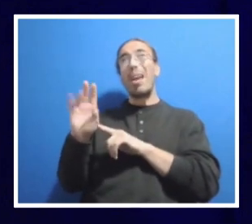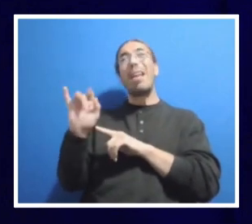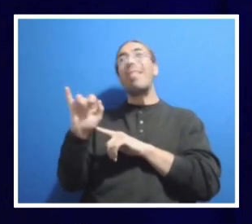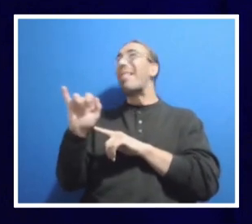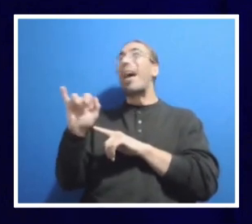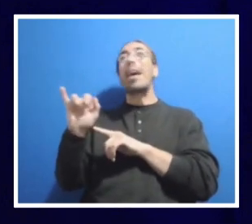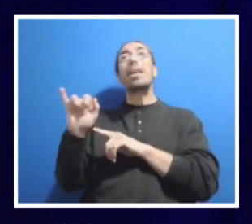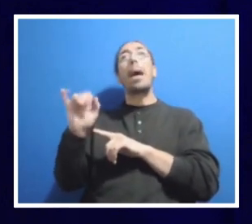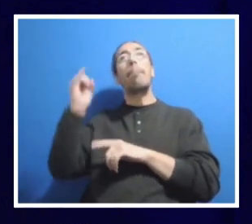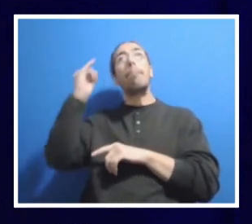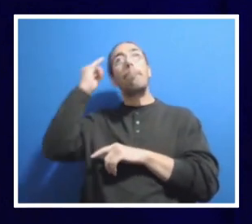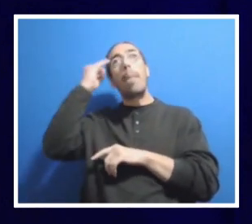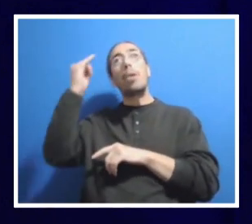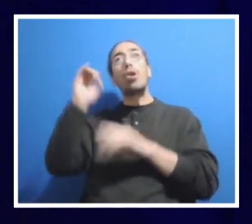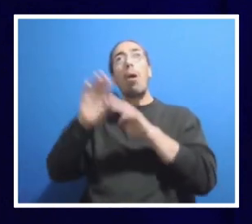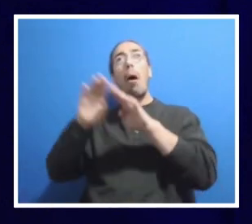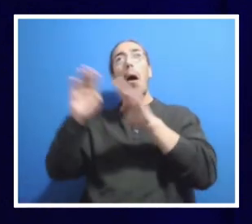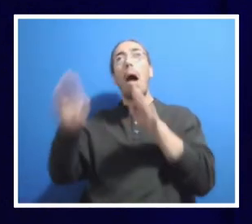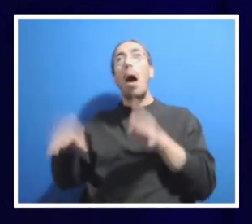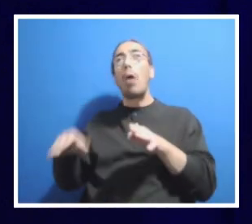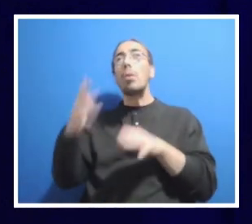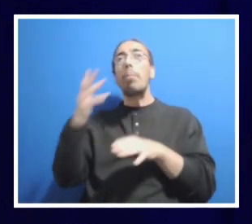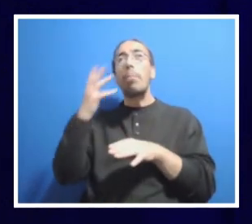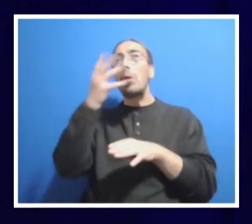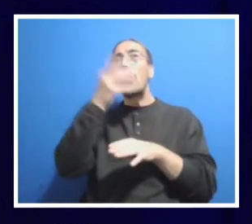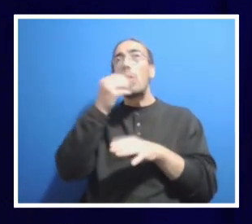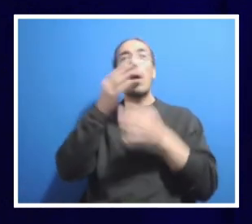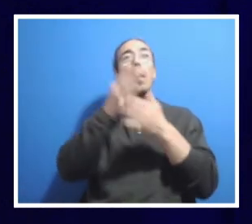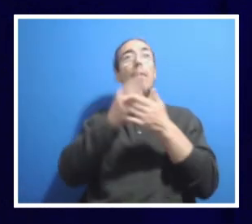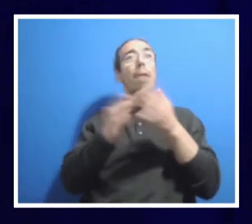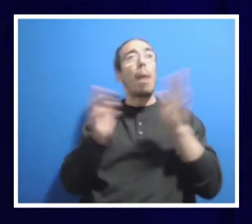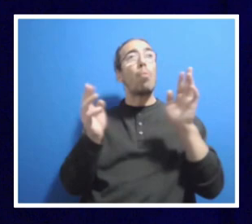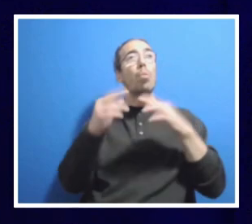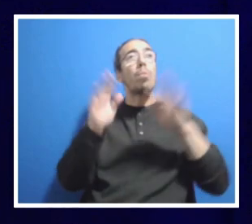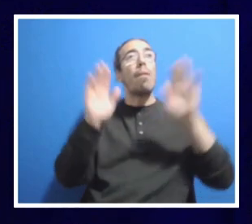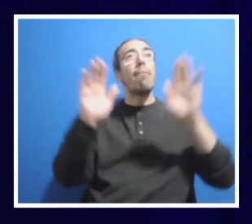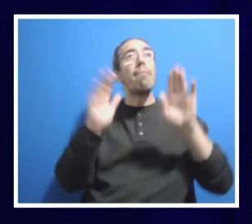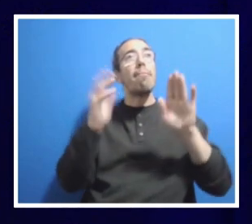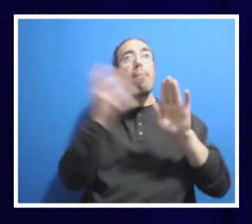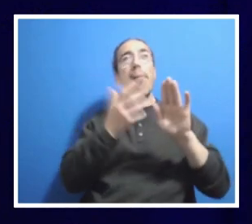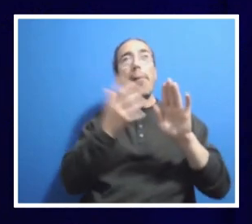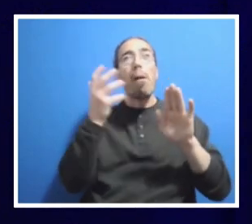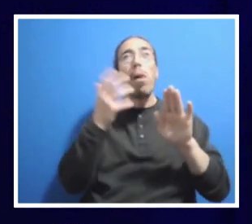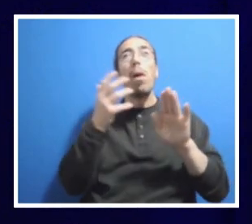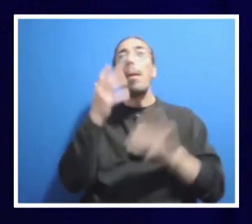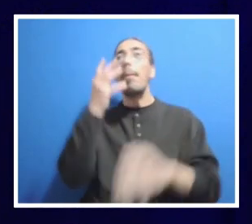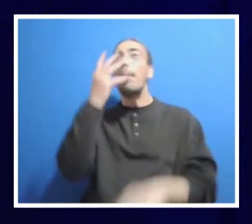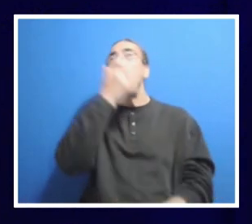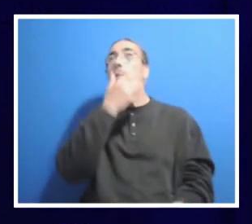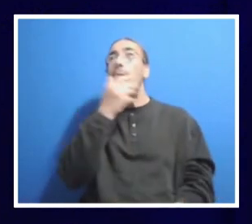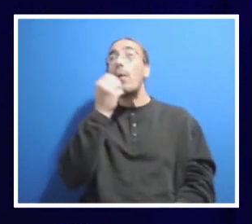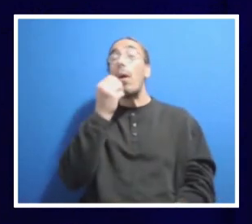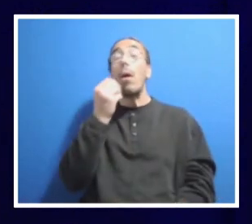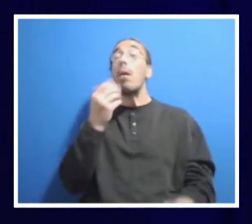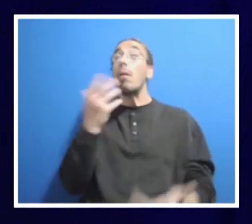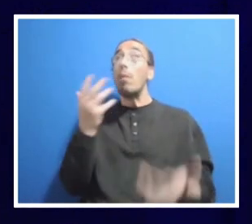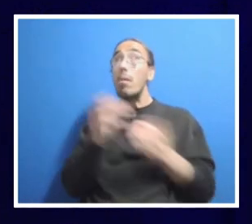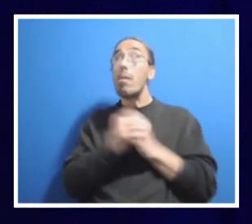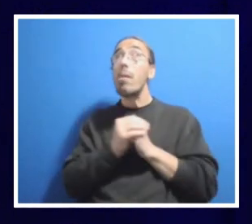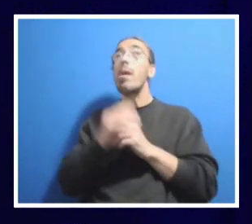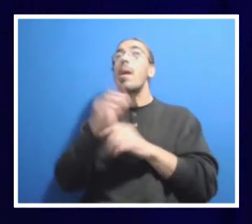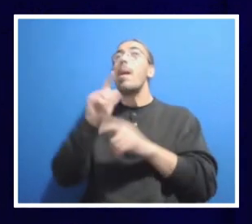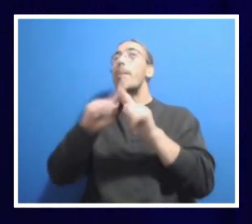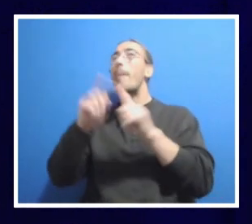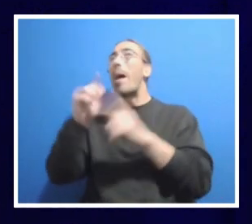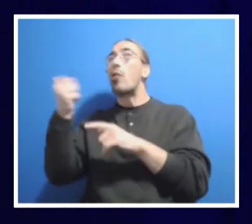beautiful home, where some rooms are fabulous. They're like WPSU studio. They're beautiful. But some rooms are